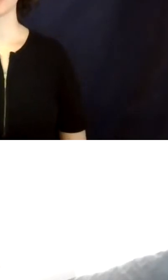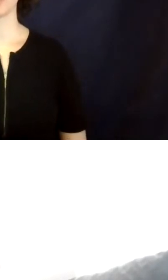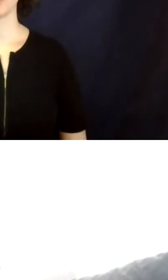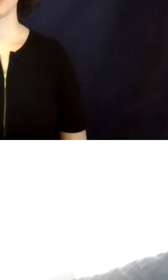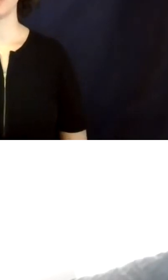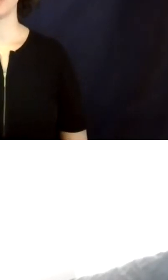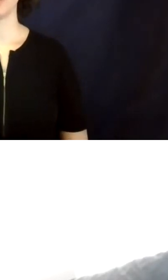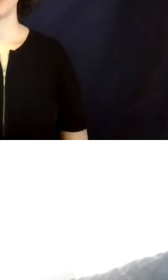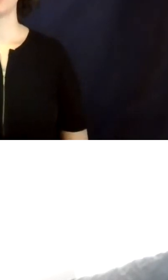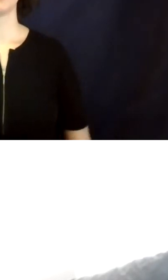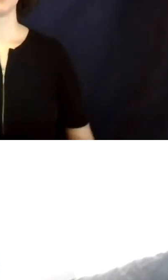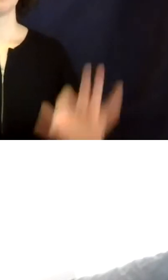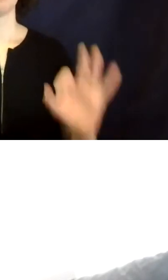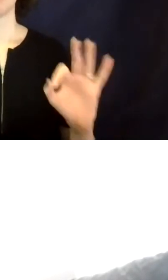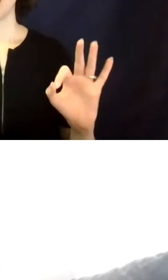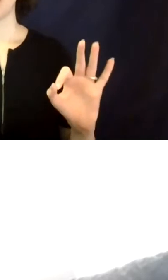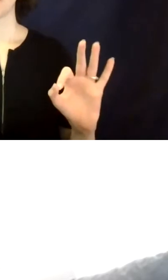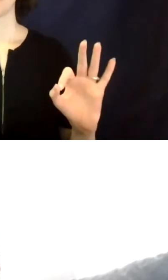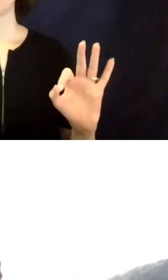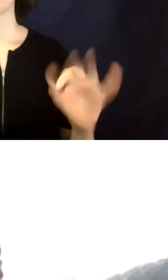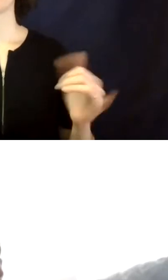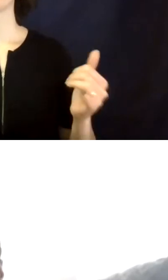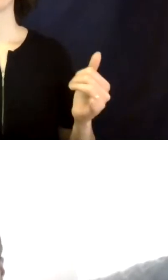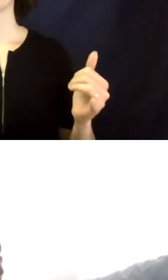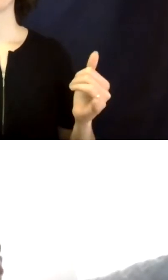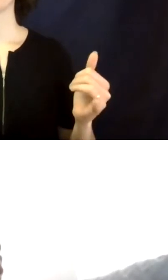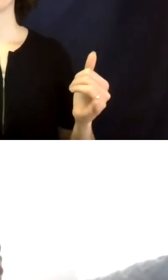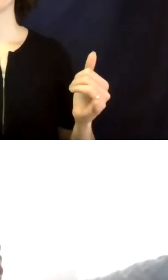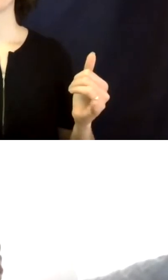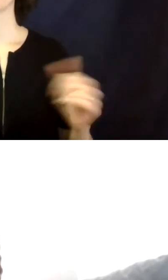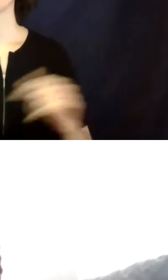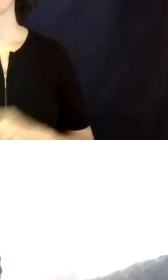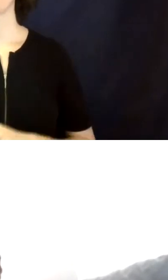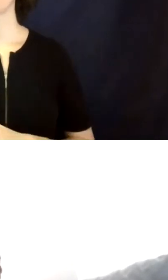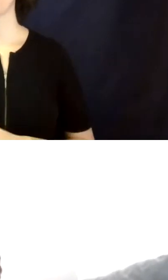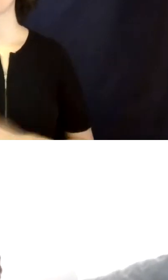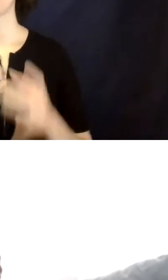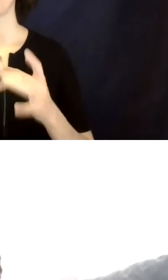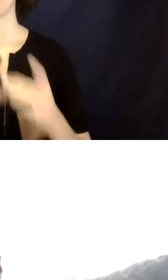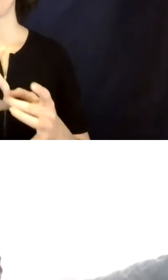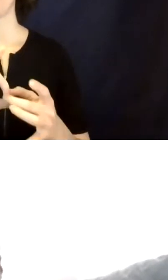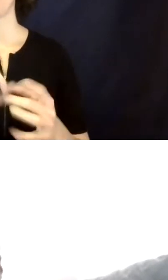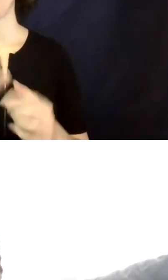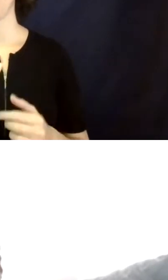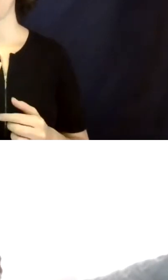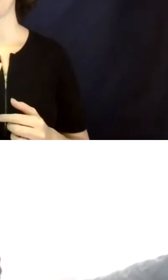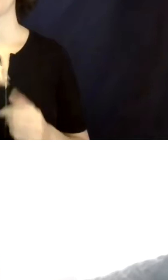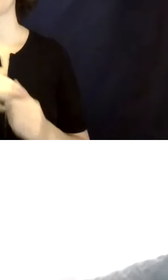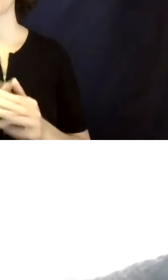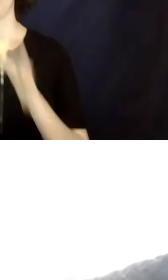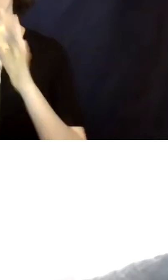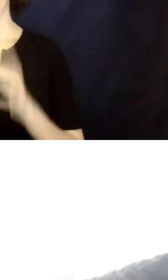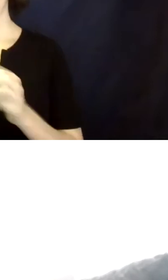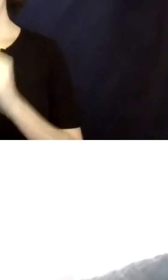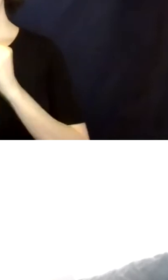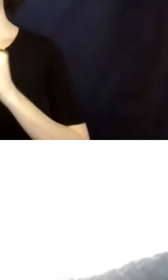All right. Let's see. Um, we have a question relative to, um, the supported decision-making